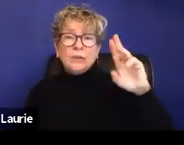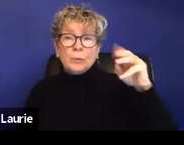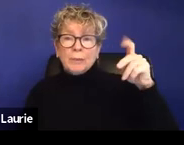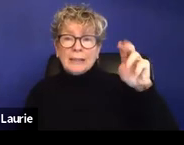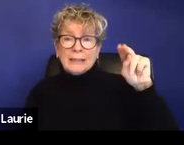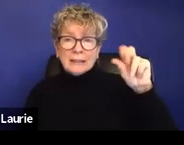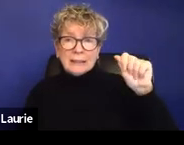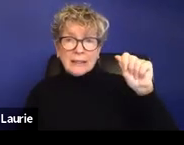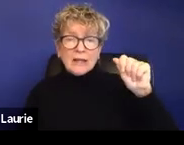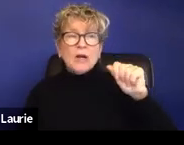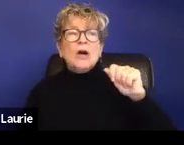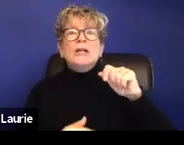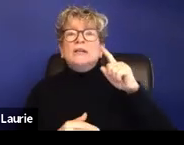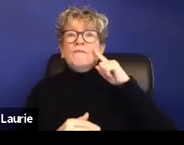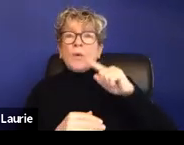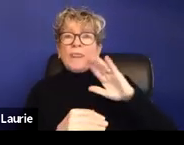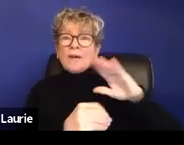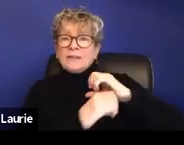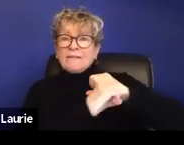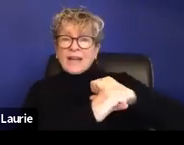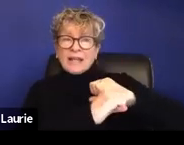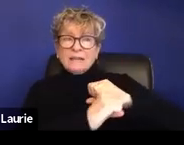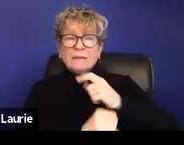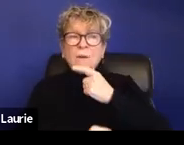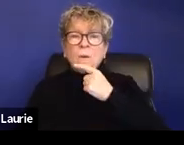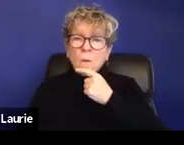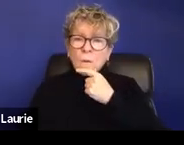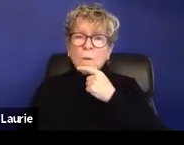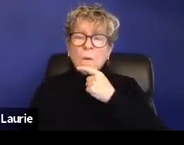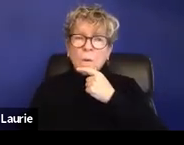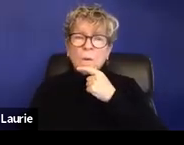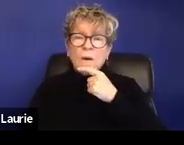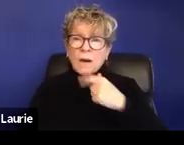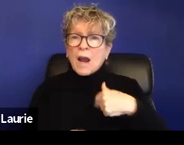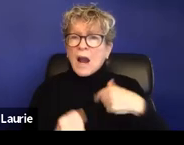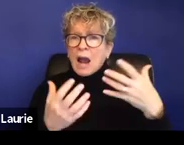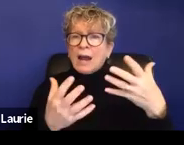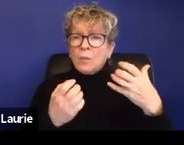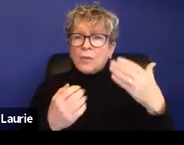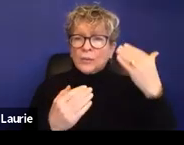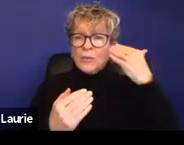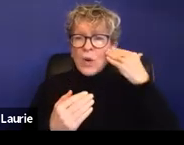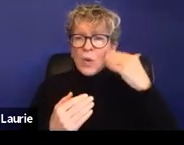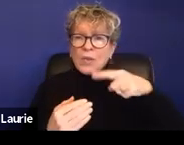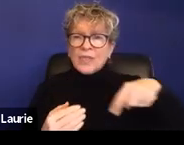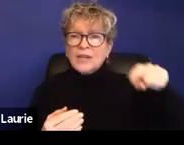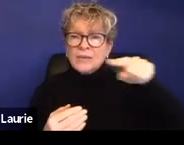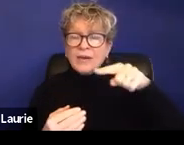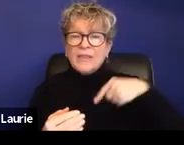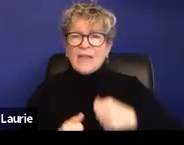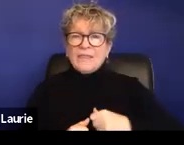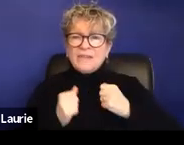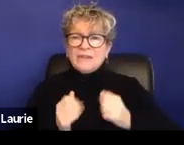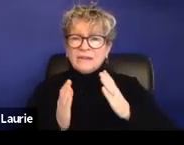is protected. So if they do find out about a subpoena, I want to make sure that all of you are aware that the survivor